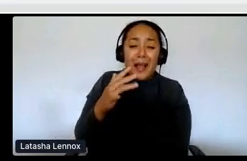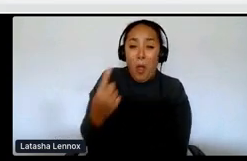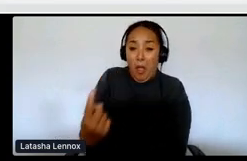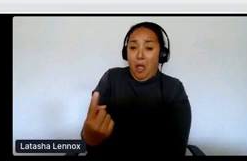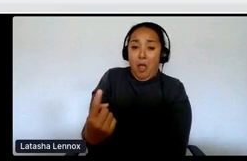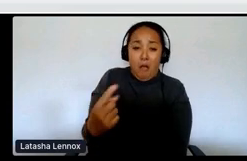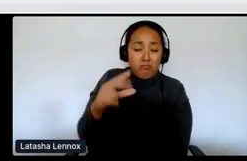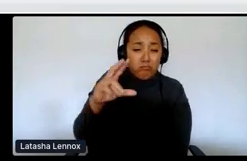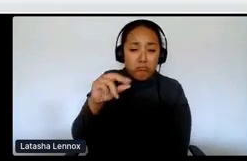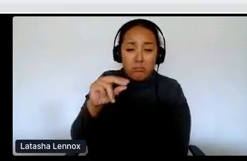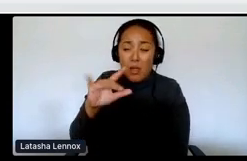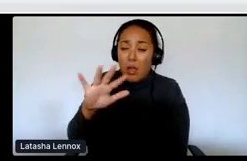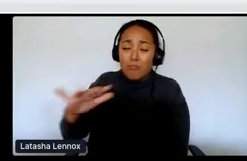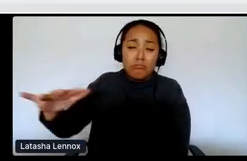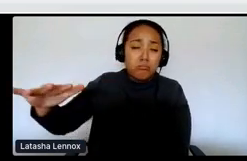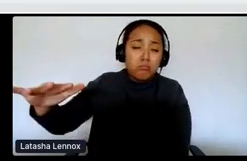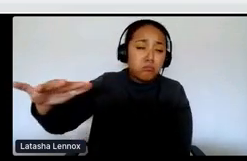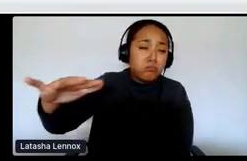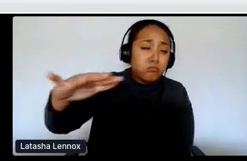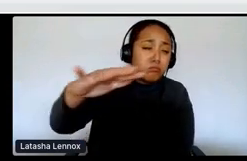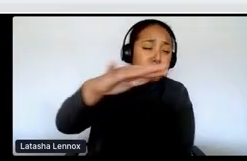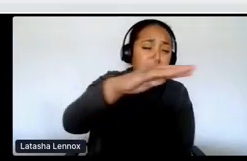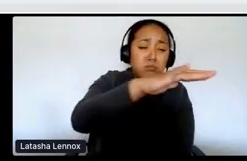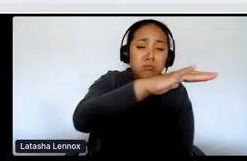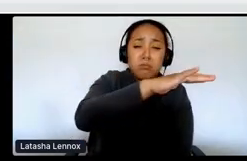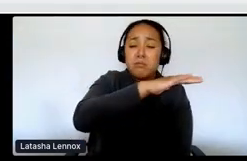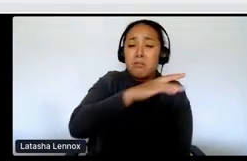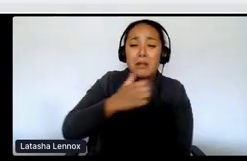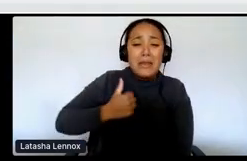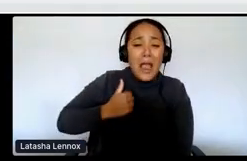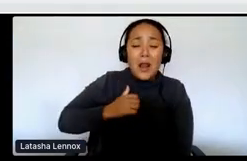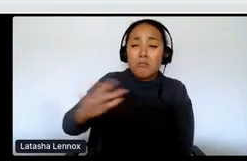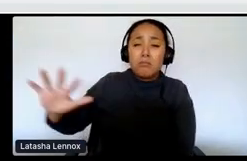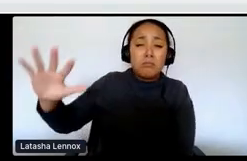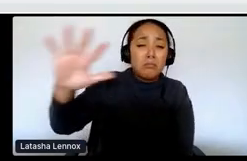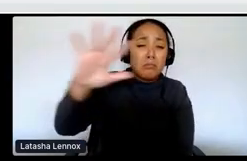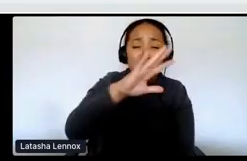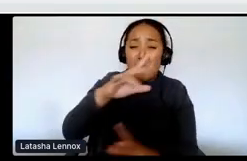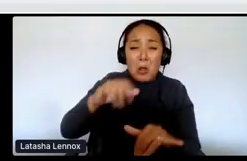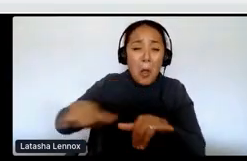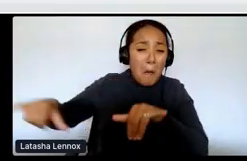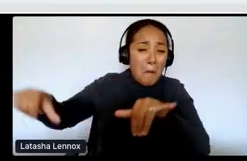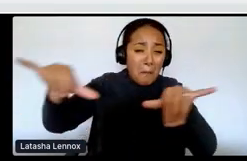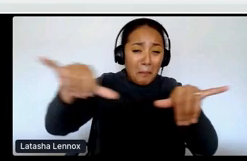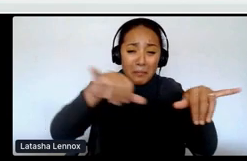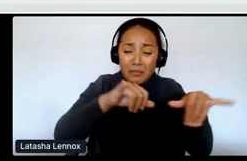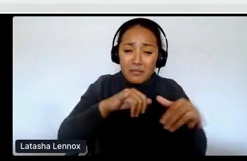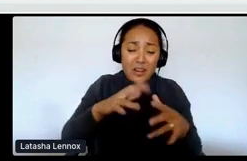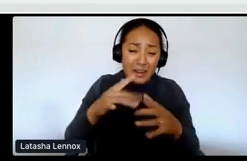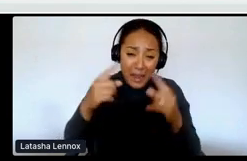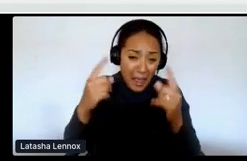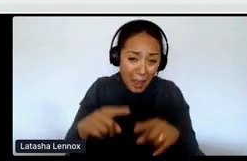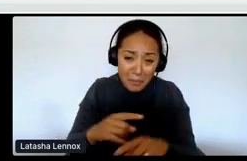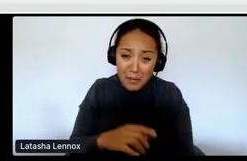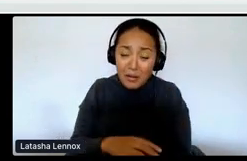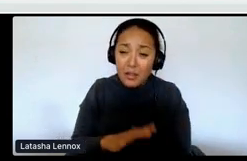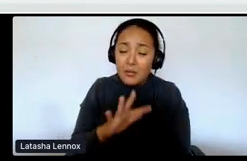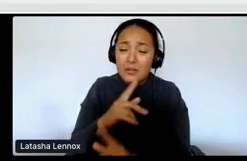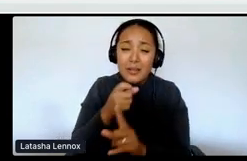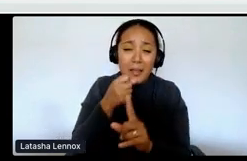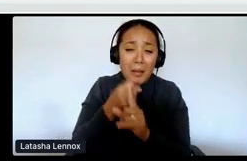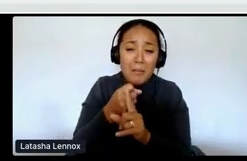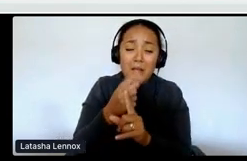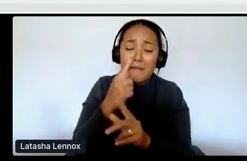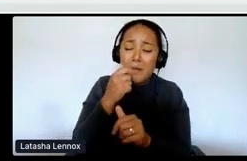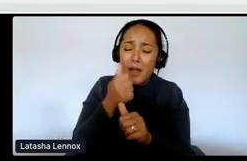thing that was commonplace in our communities across the country. Um, it happened and there was impact to every single family